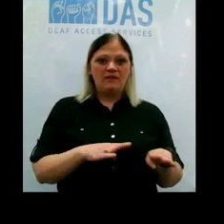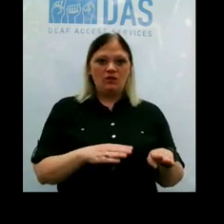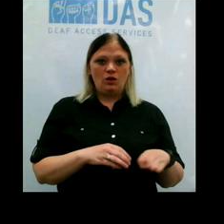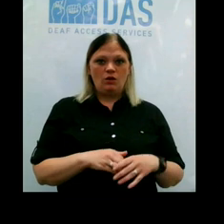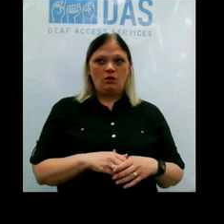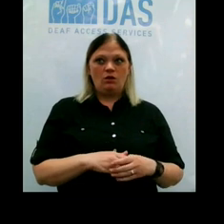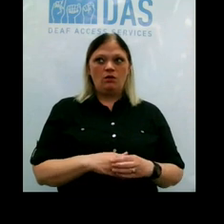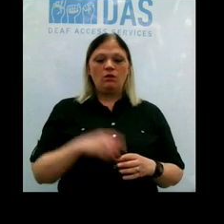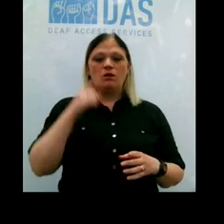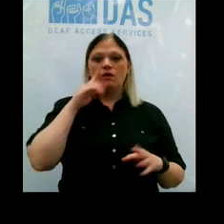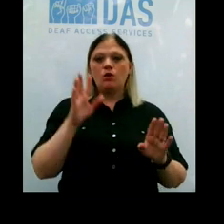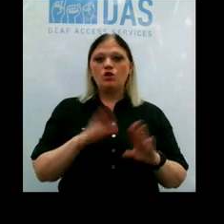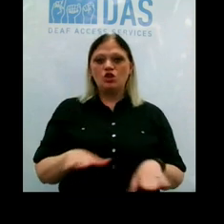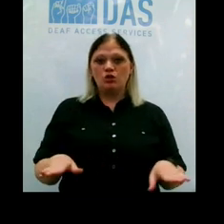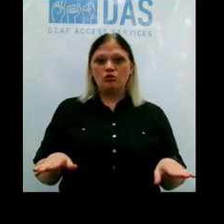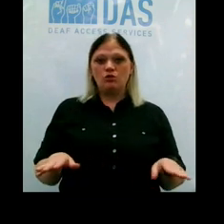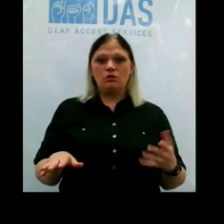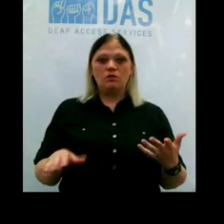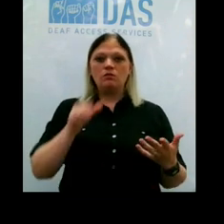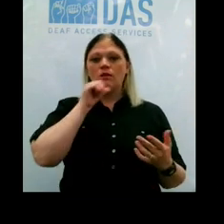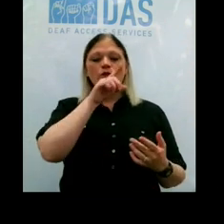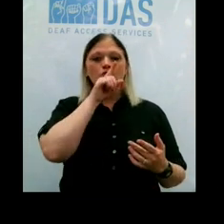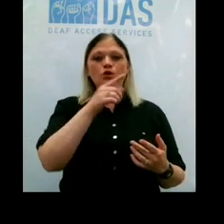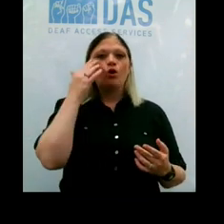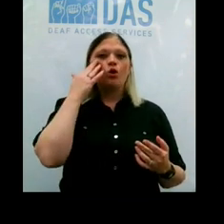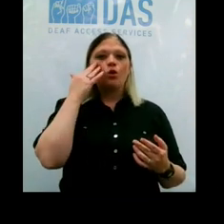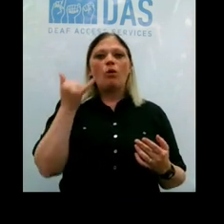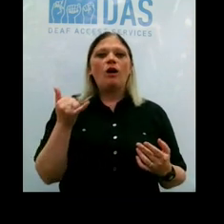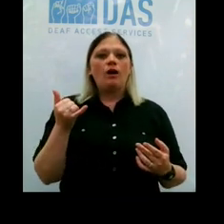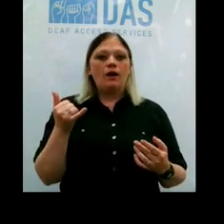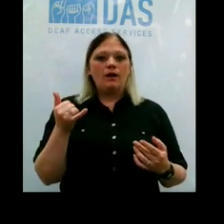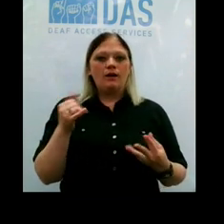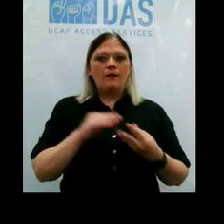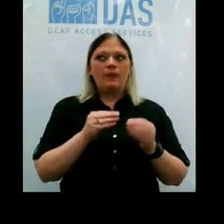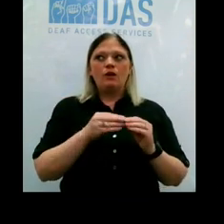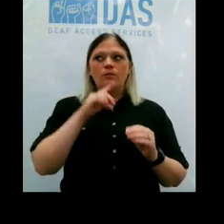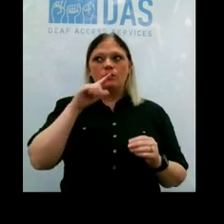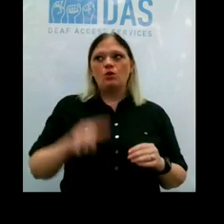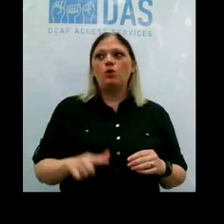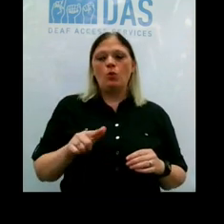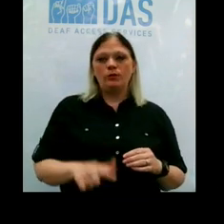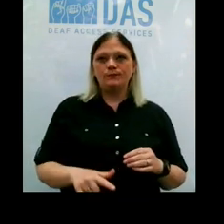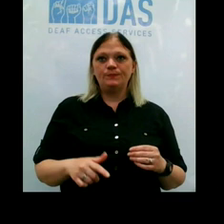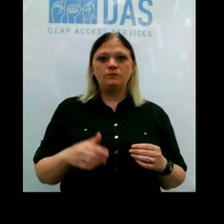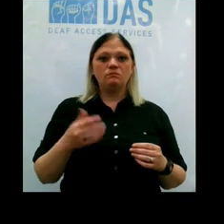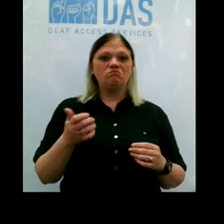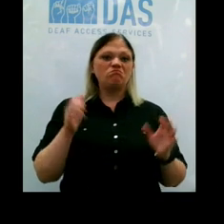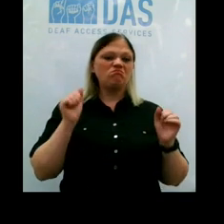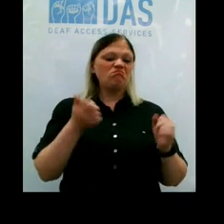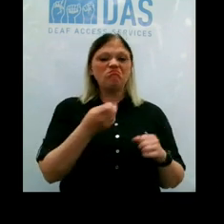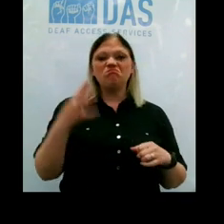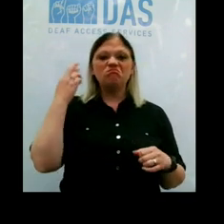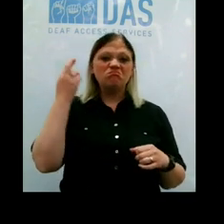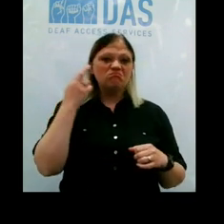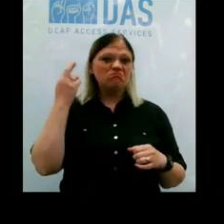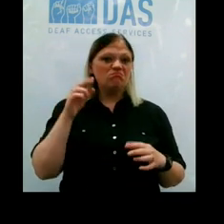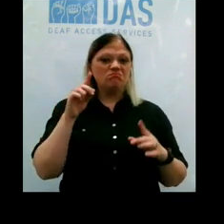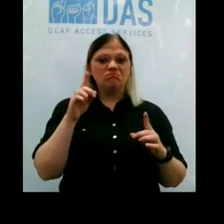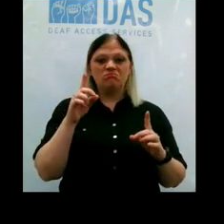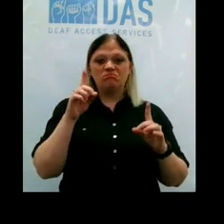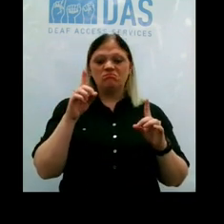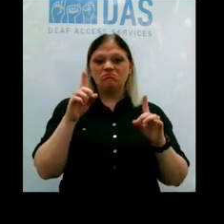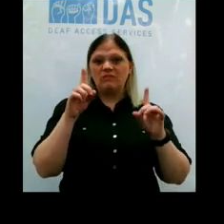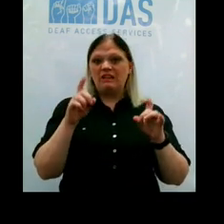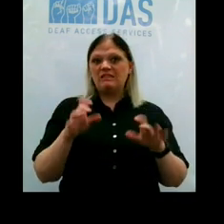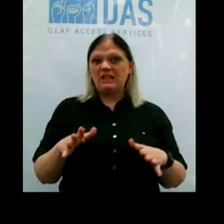For children, we're not really sure why our numbers are lower. There could be several reasons. It could be a testing artifact